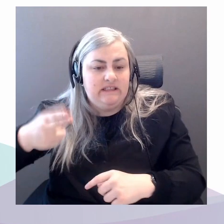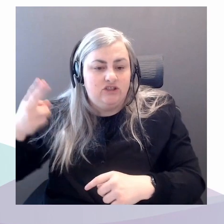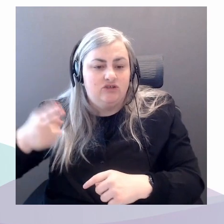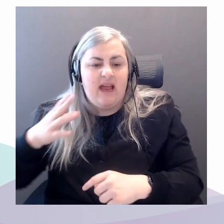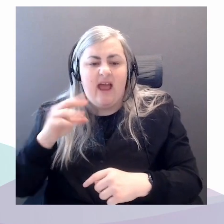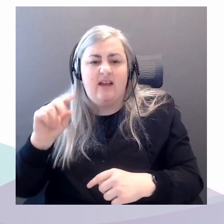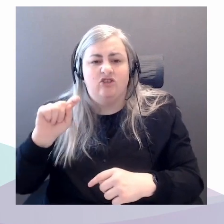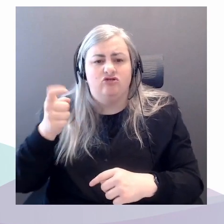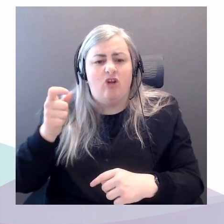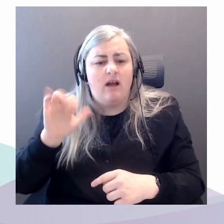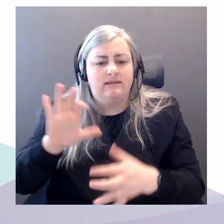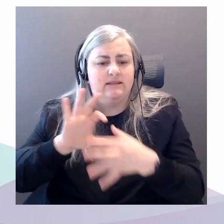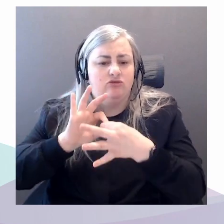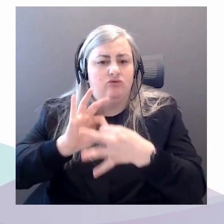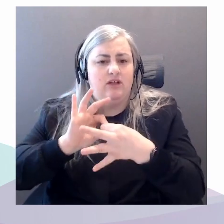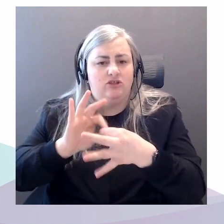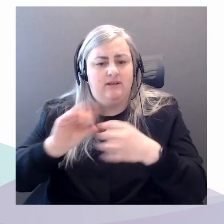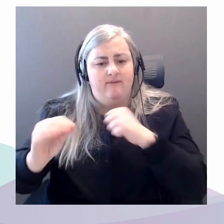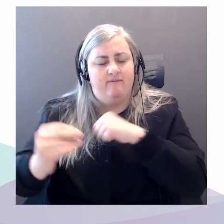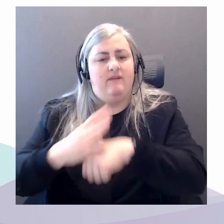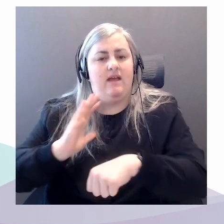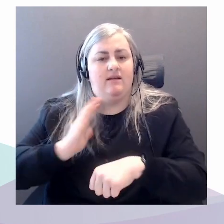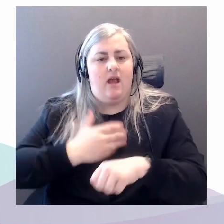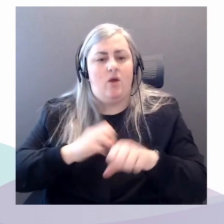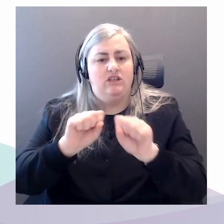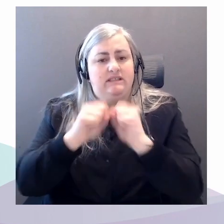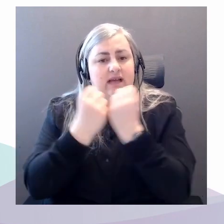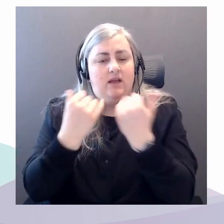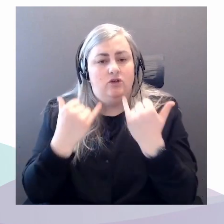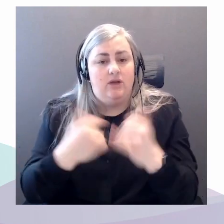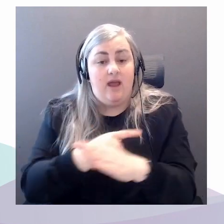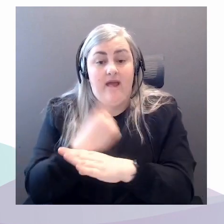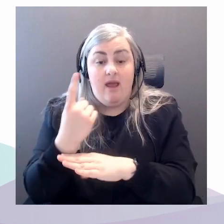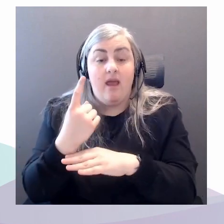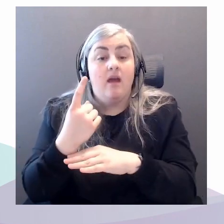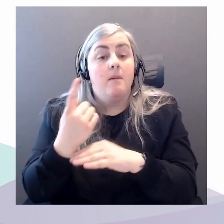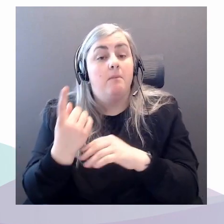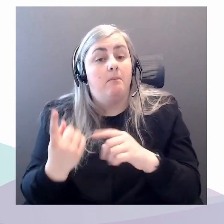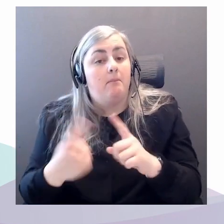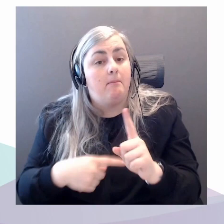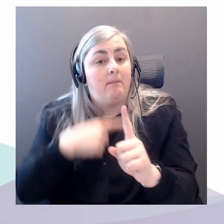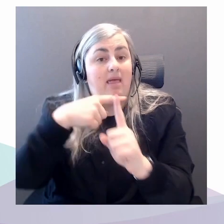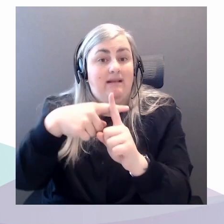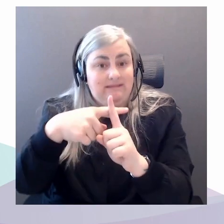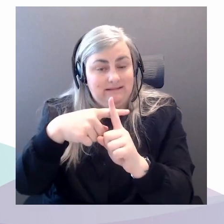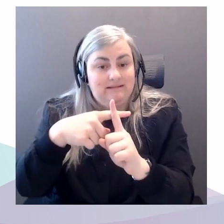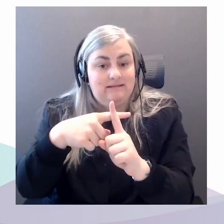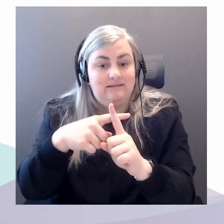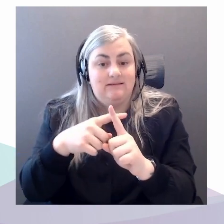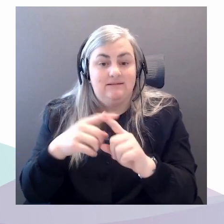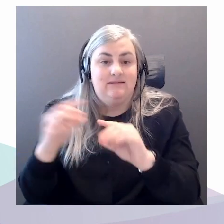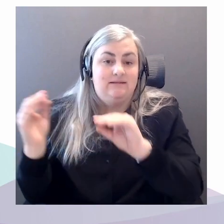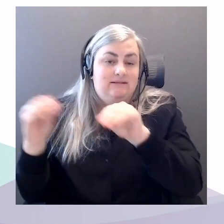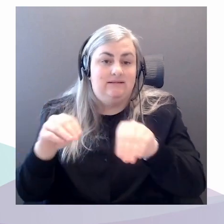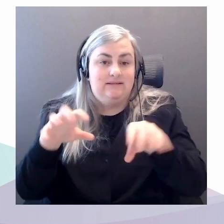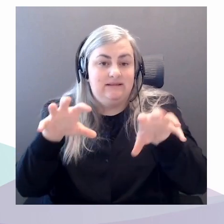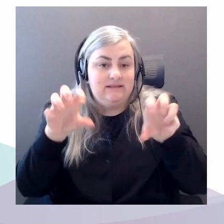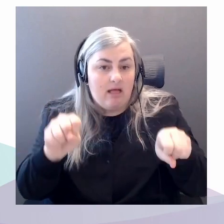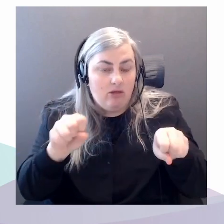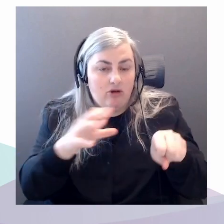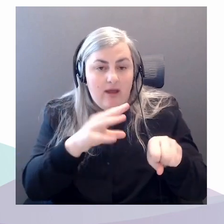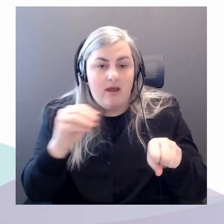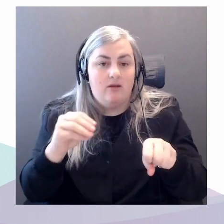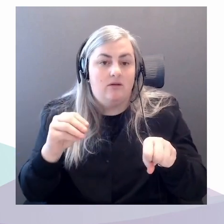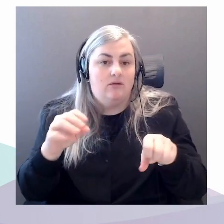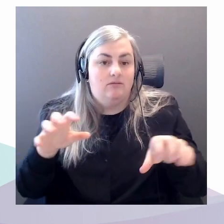addition to settler colonialism? And here I'm thinking of the dynamics of sexism and racism, but the list could